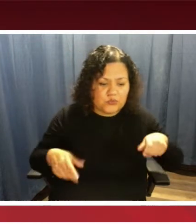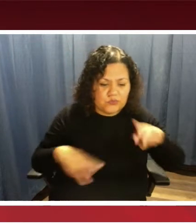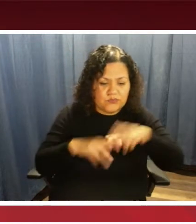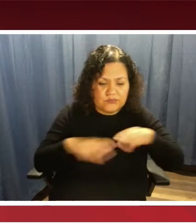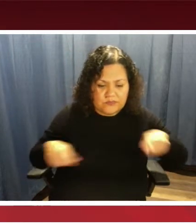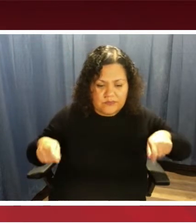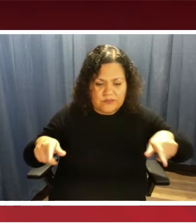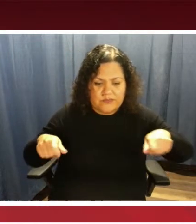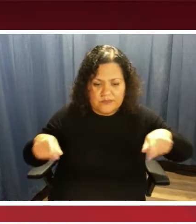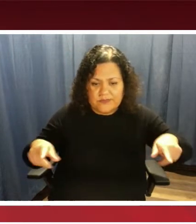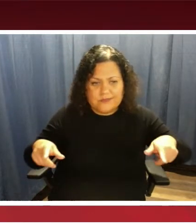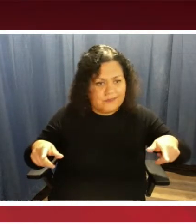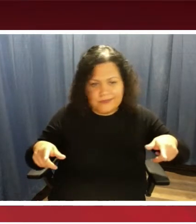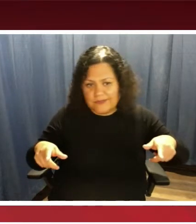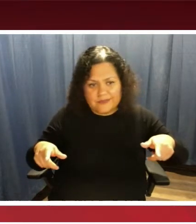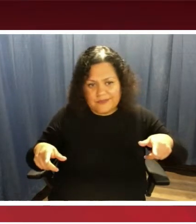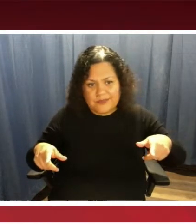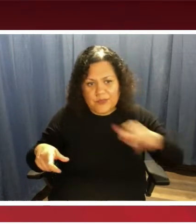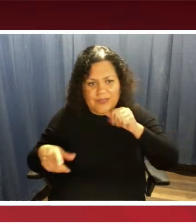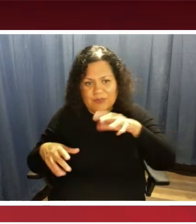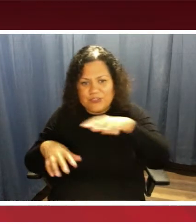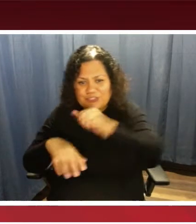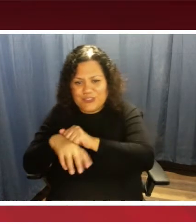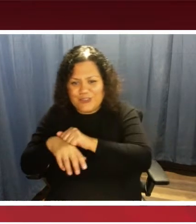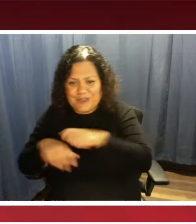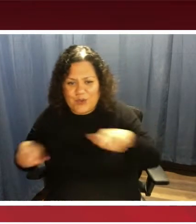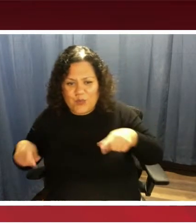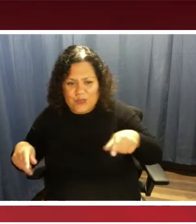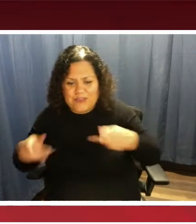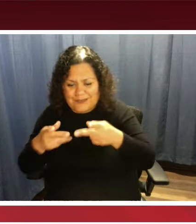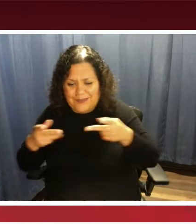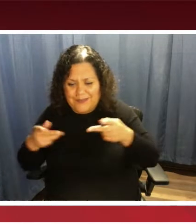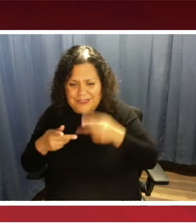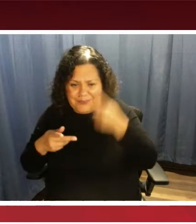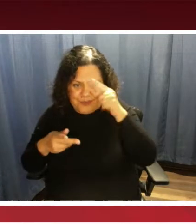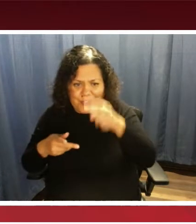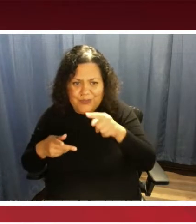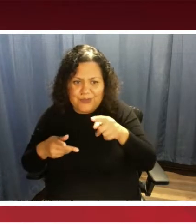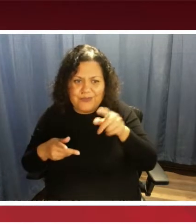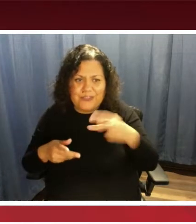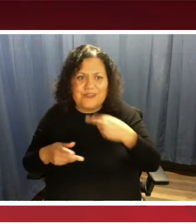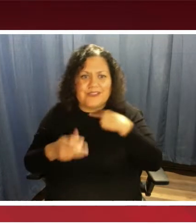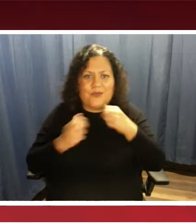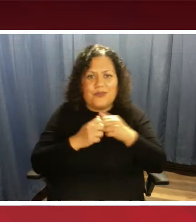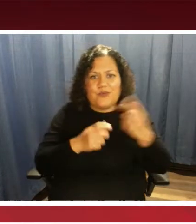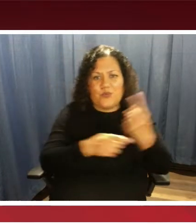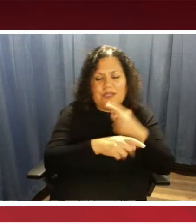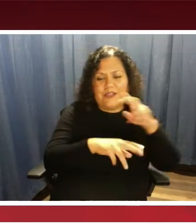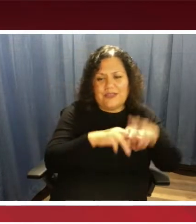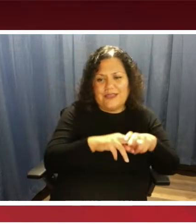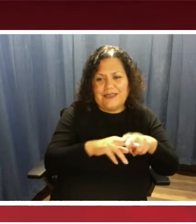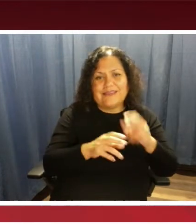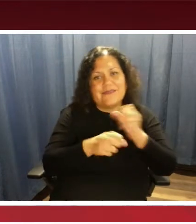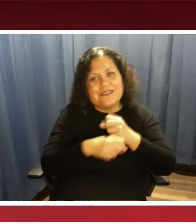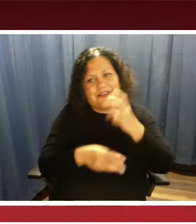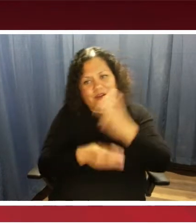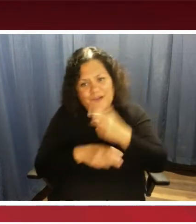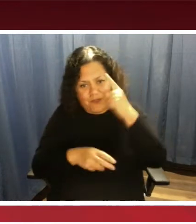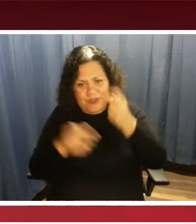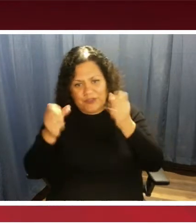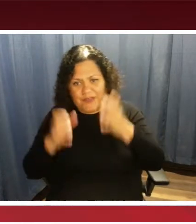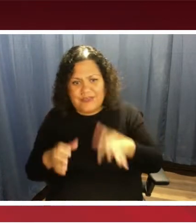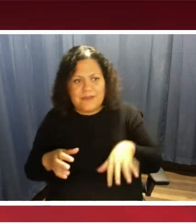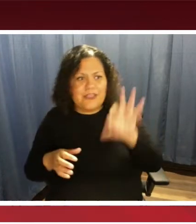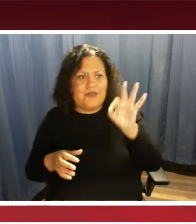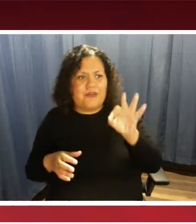You are on a seat. So that makes it difficult for the driver when they arrive to pick you up, and they